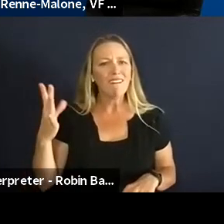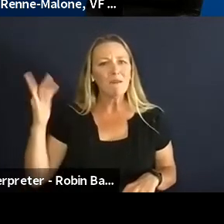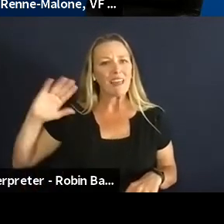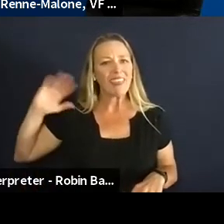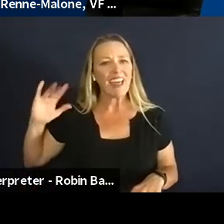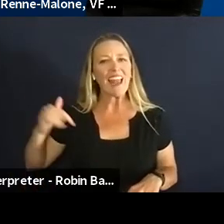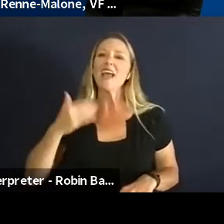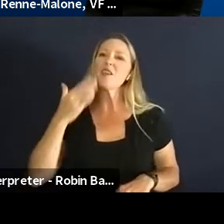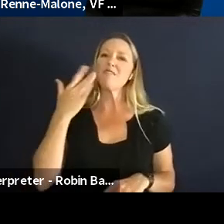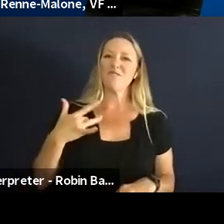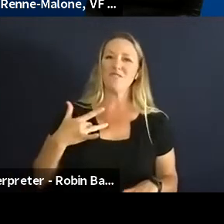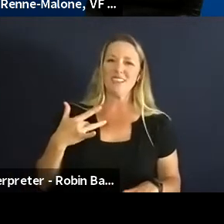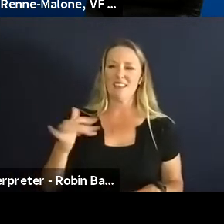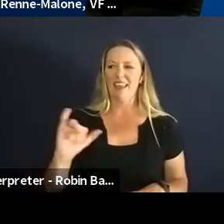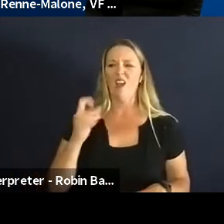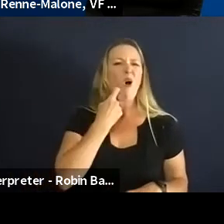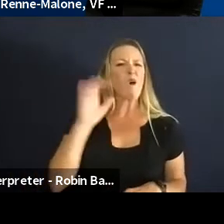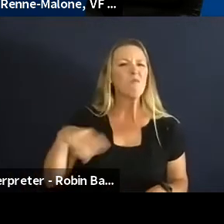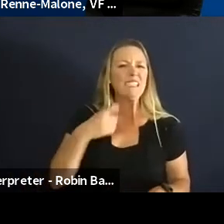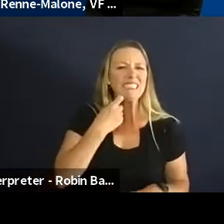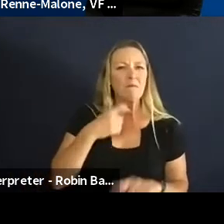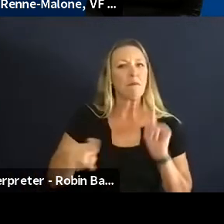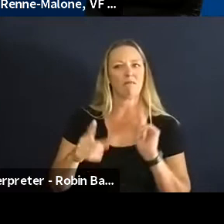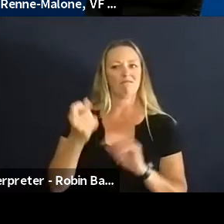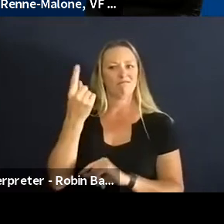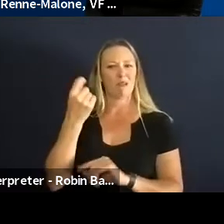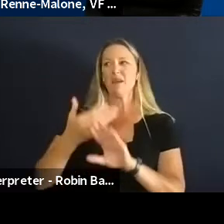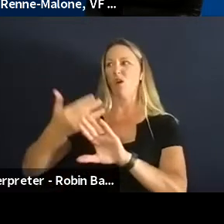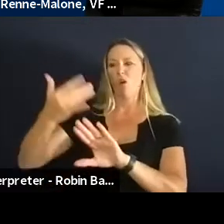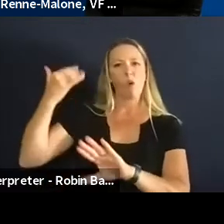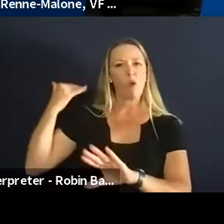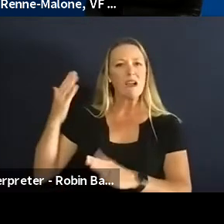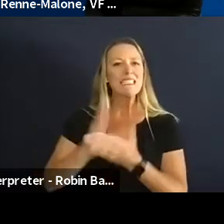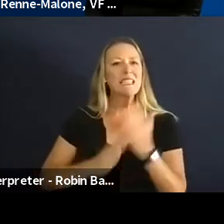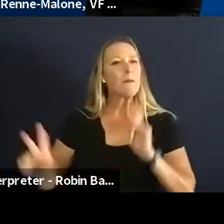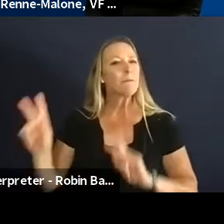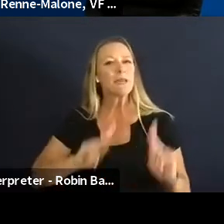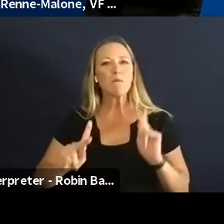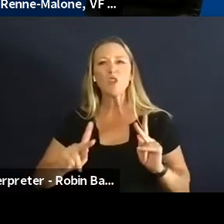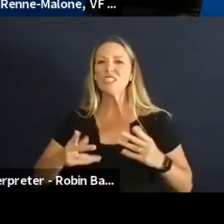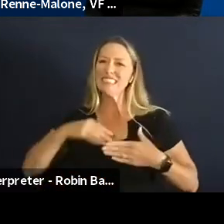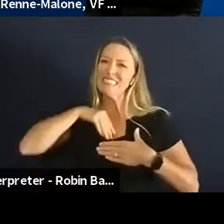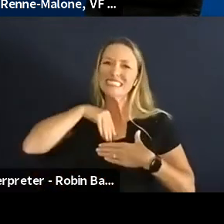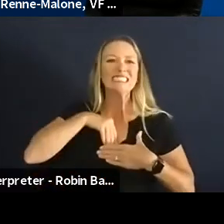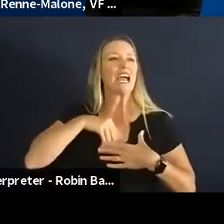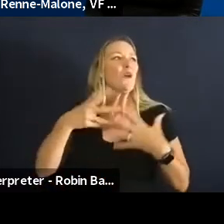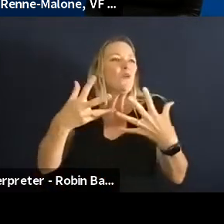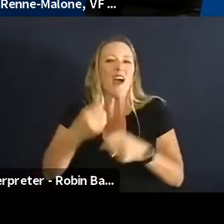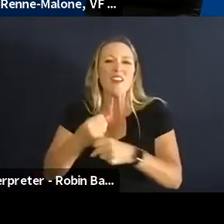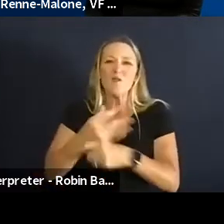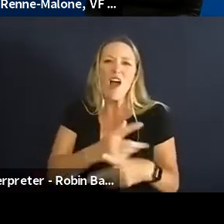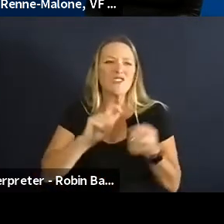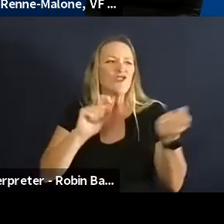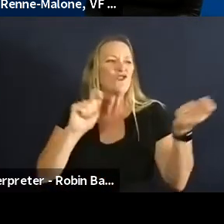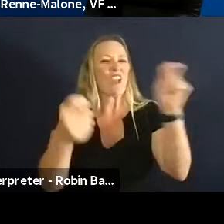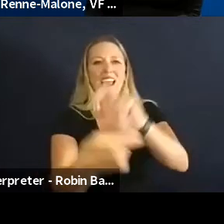like not that long ago but um even then there were people out there who are just driven by change who are really just this is what they want